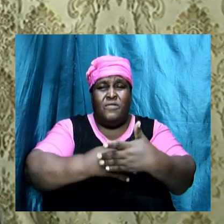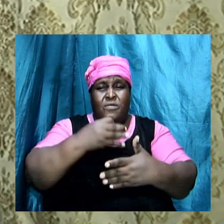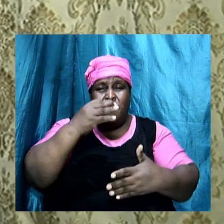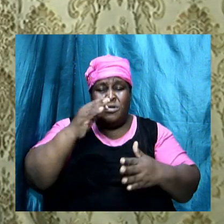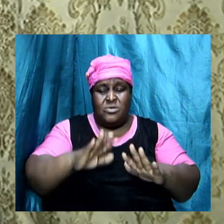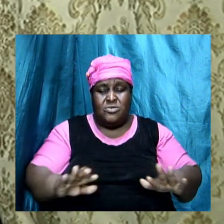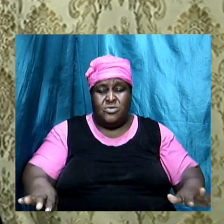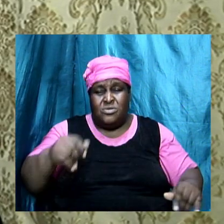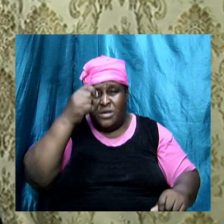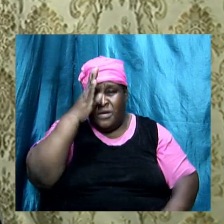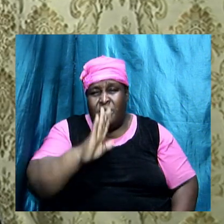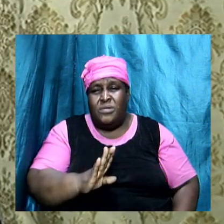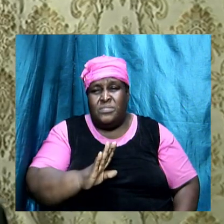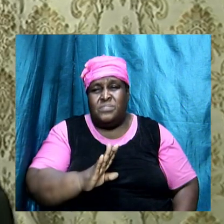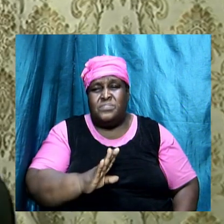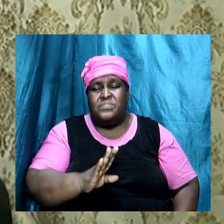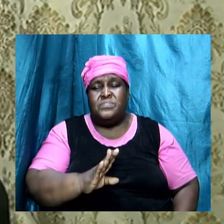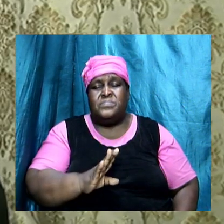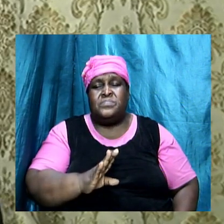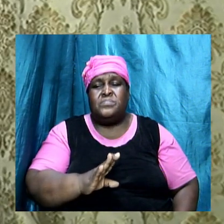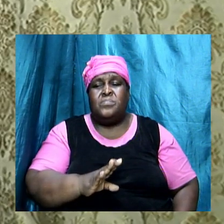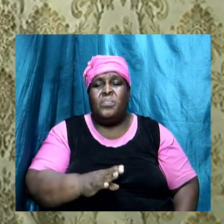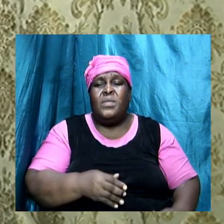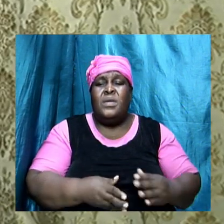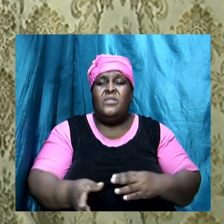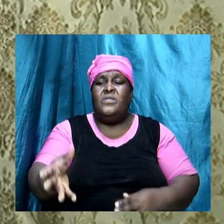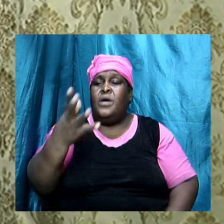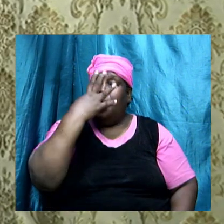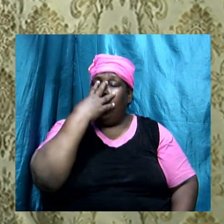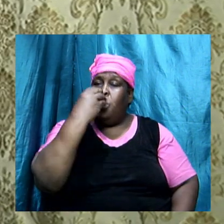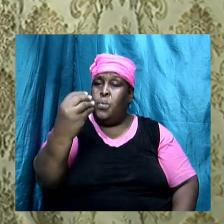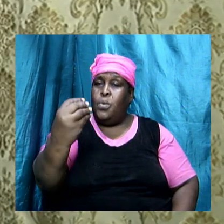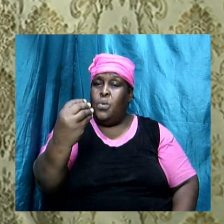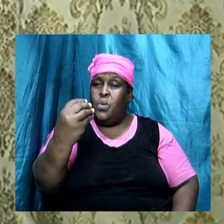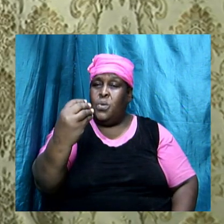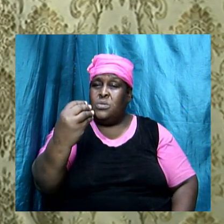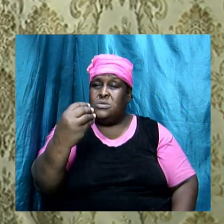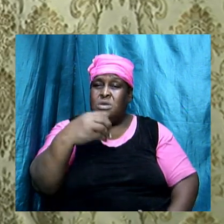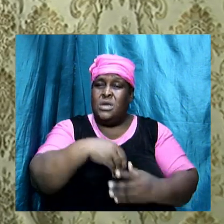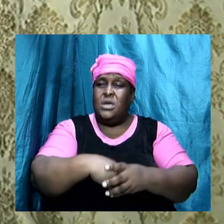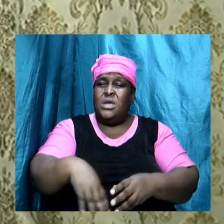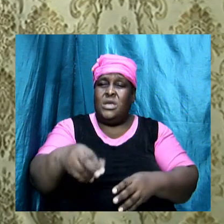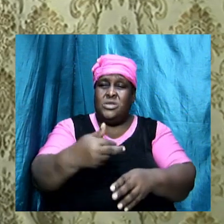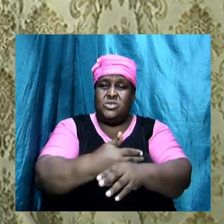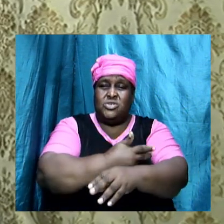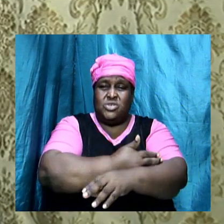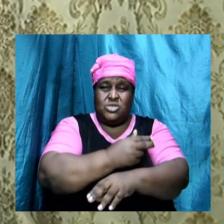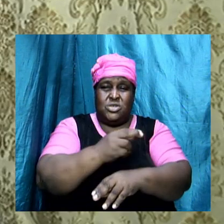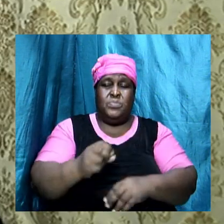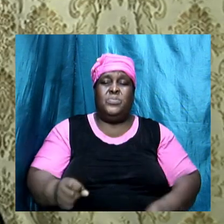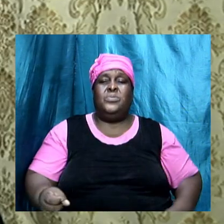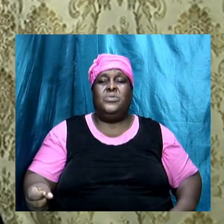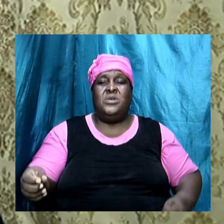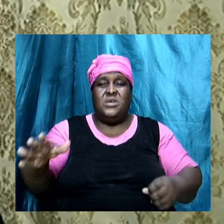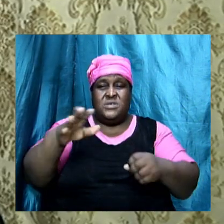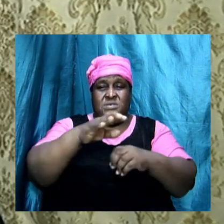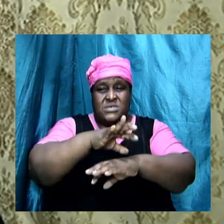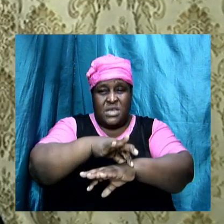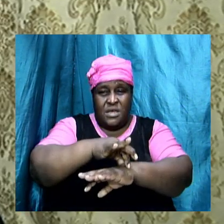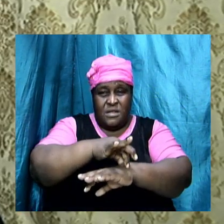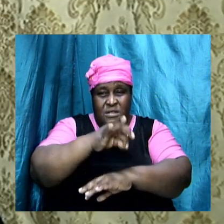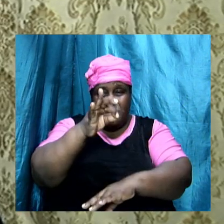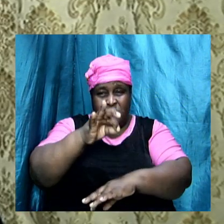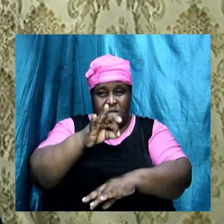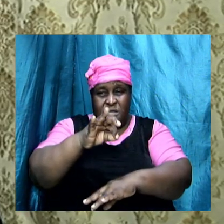remember we said it? We just read the scripture. There are wolves in sheep clothing, and whether we believe it or not, there are